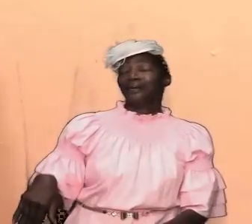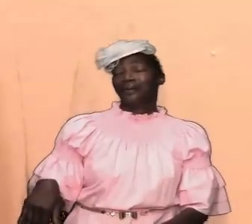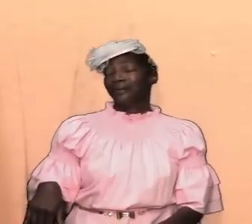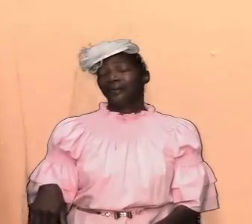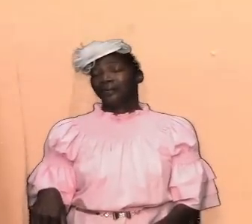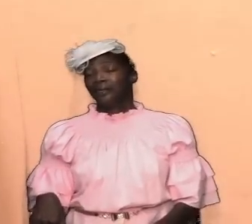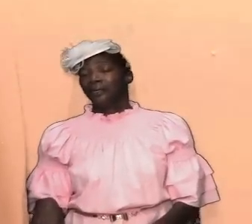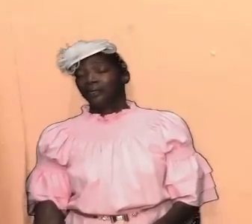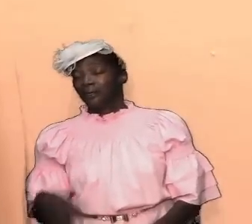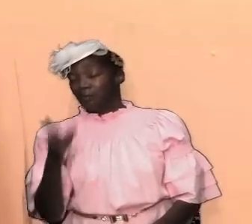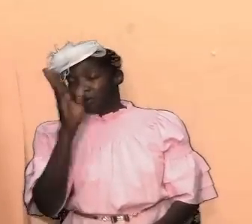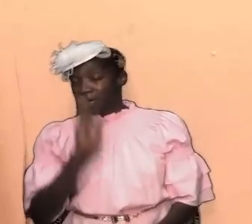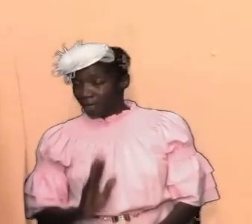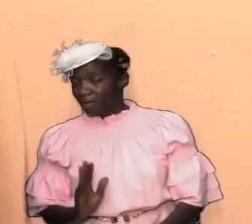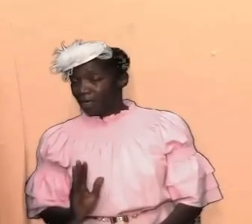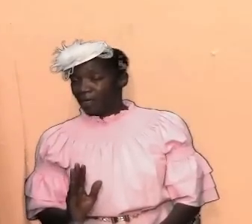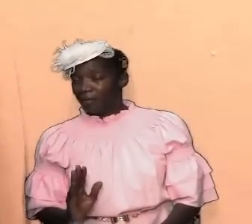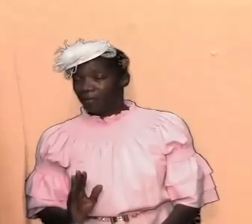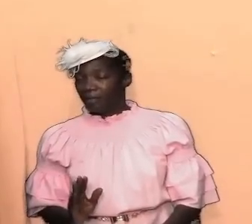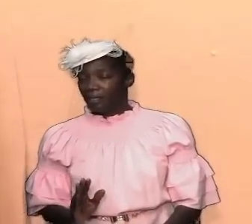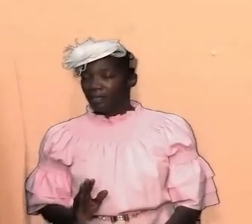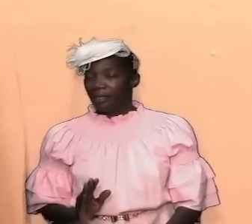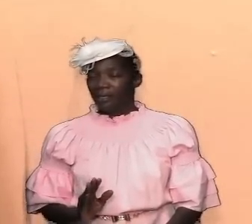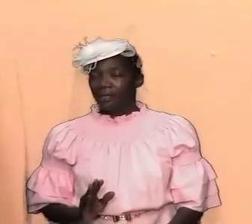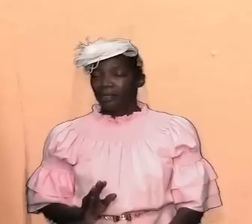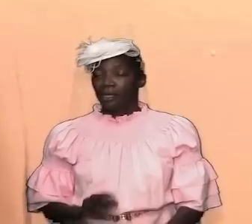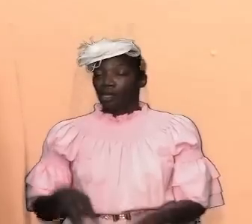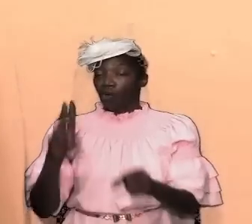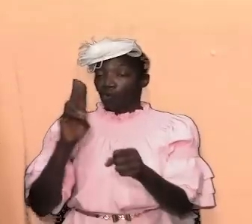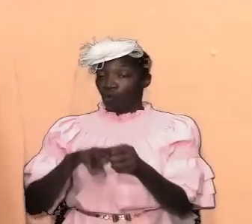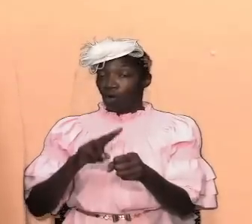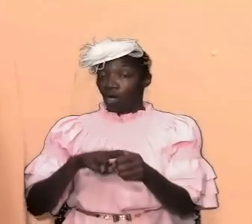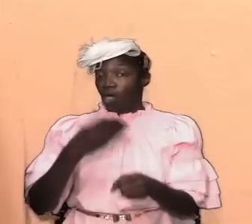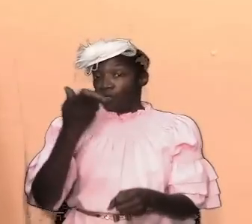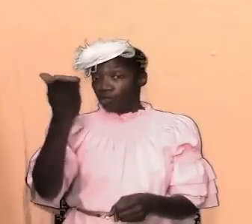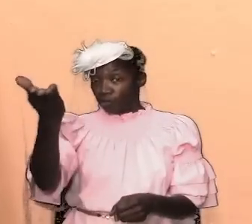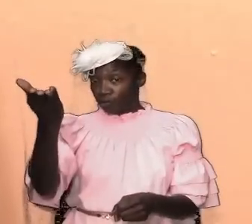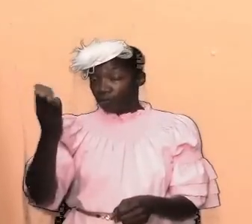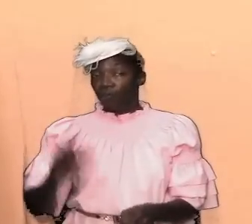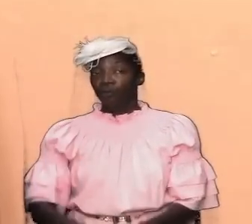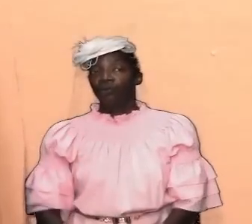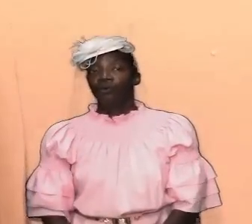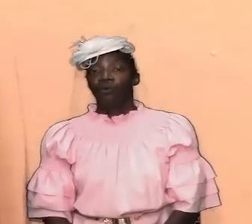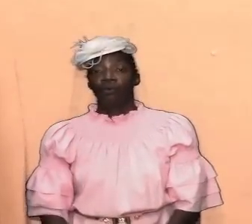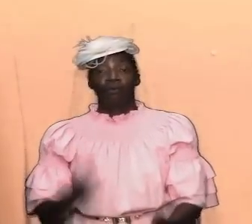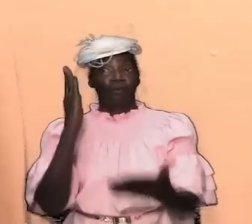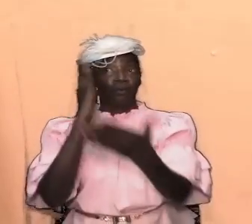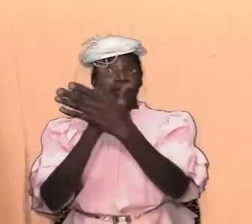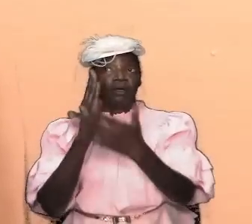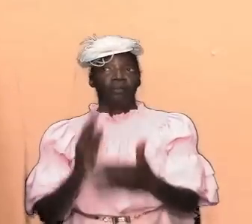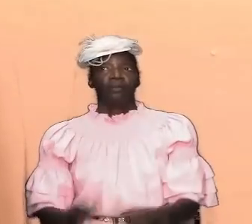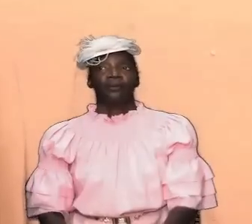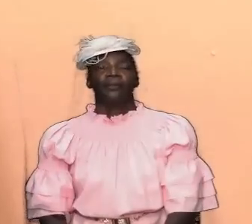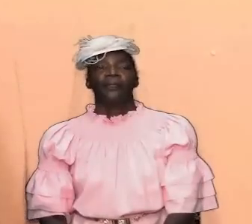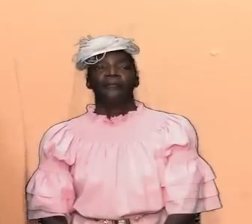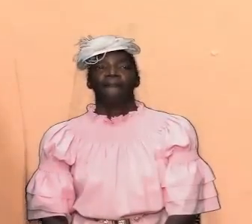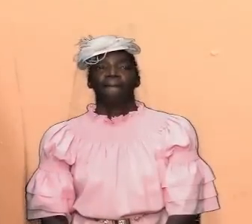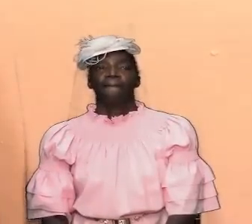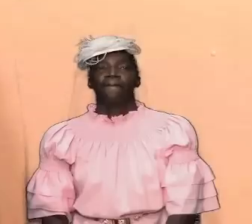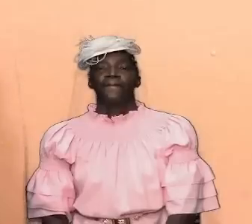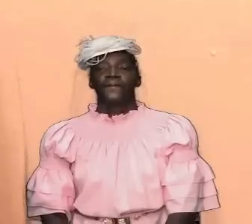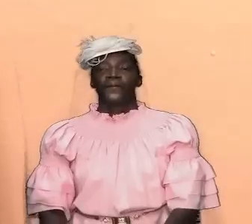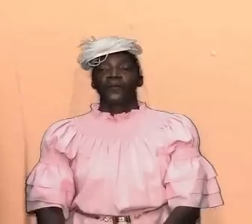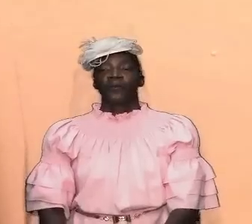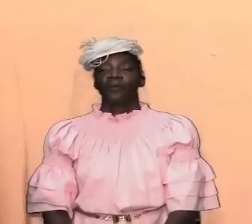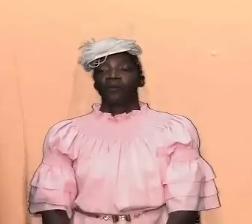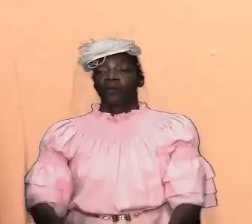apple of his eyes i want to take this time to warn some of you to desist and set